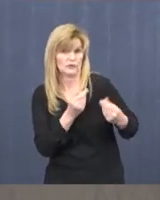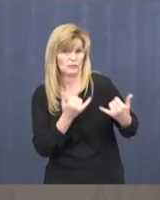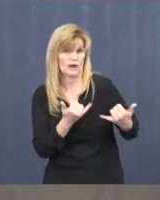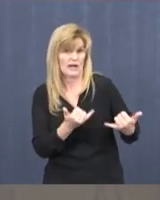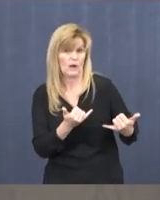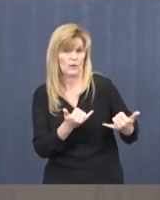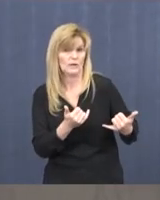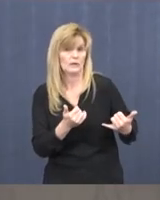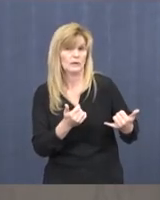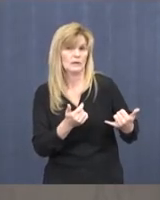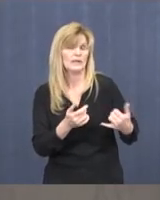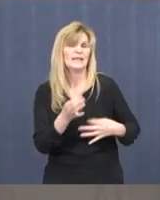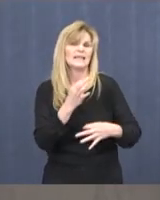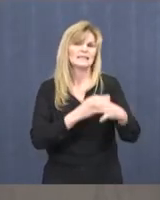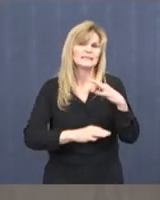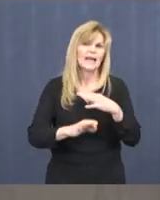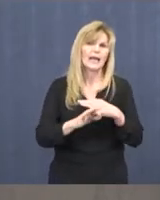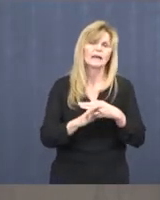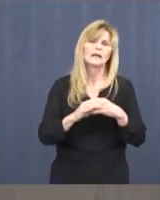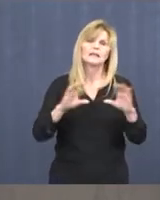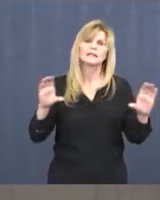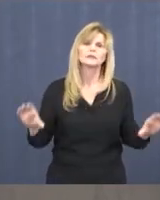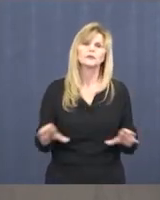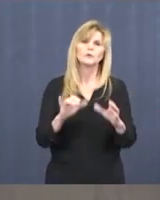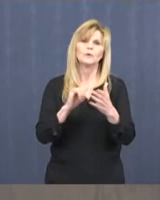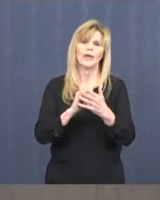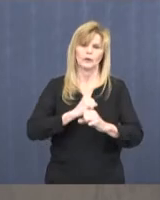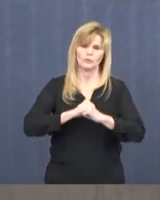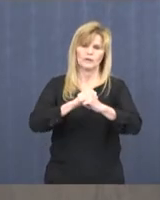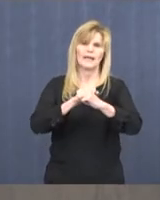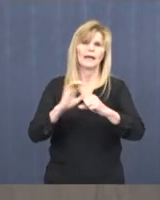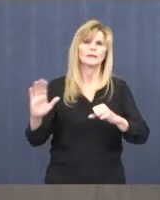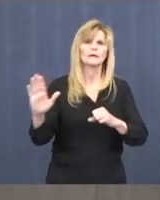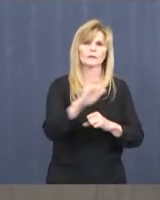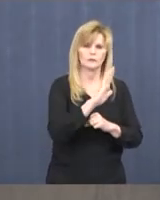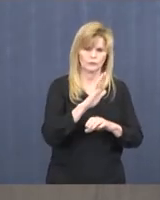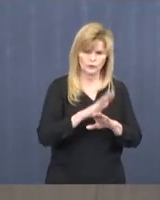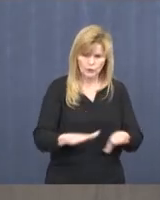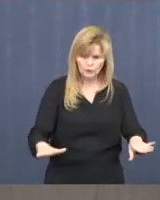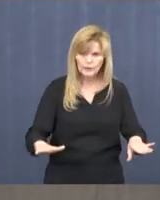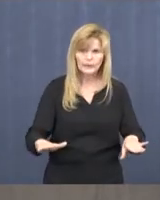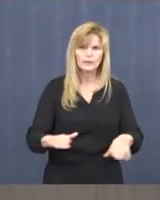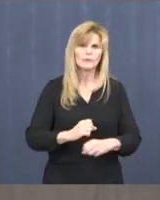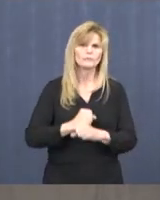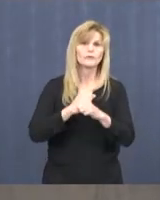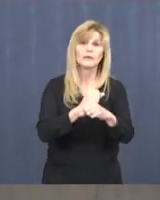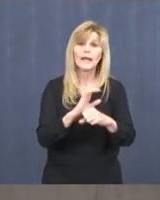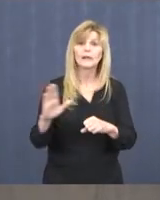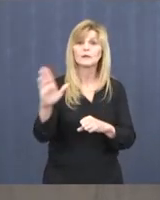Let's do this to protect our children. Let's do this to protect our friends.